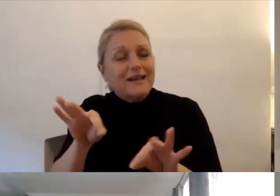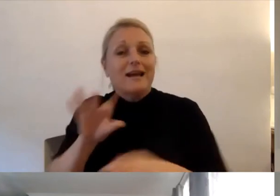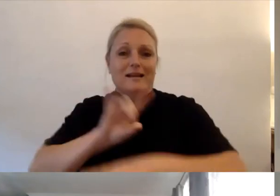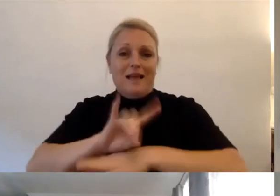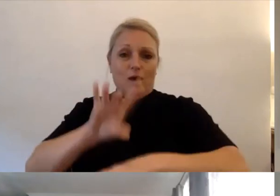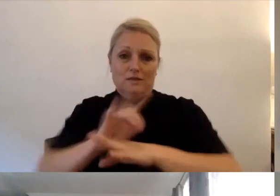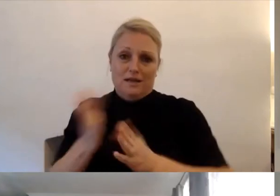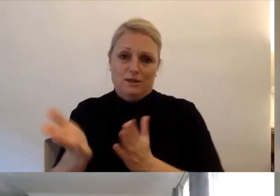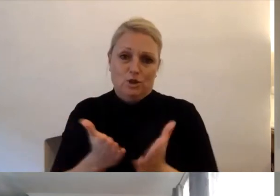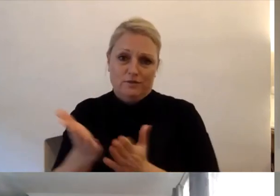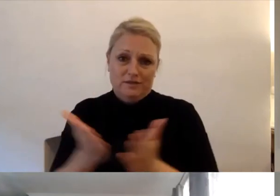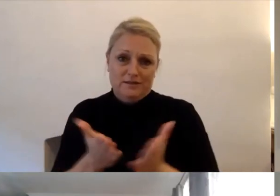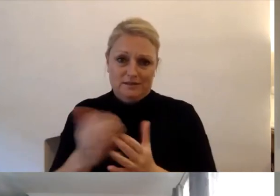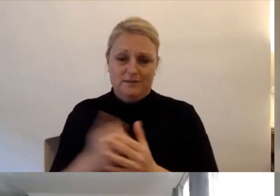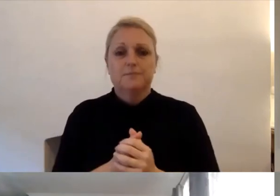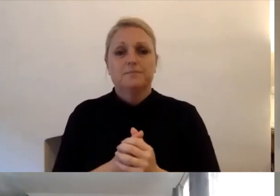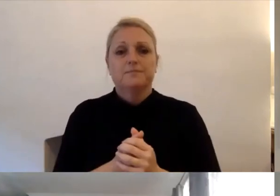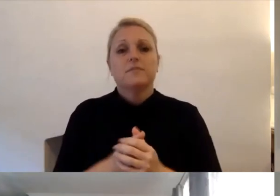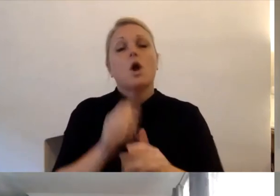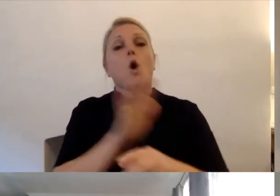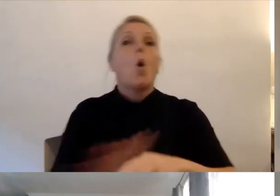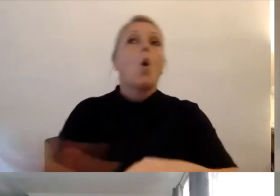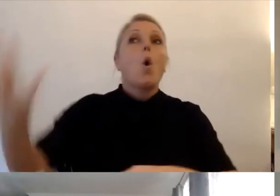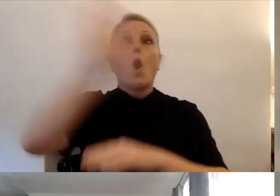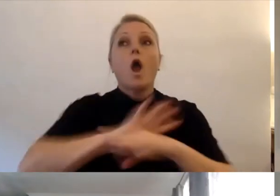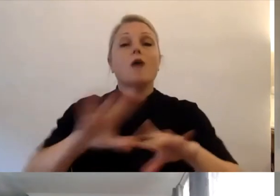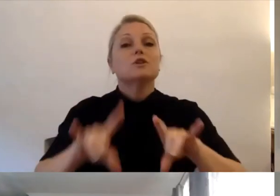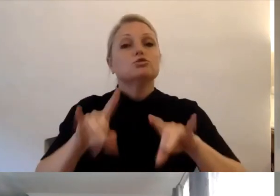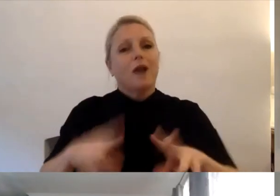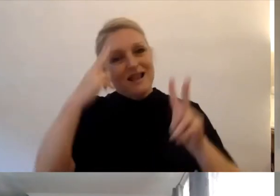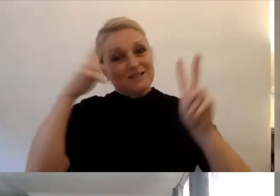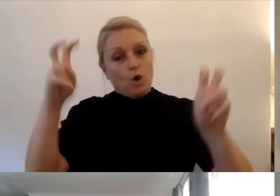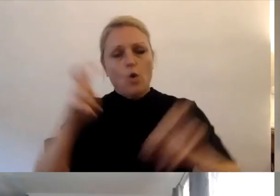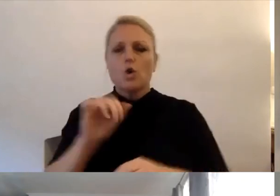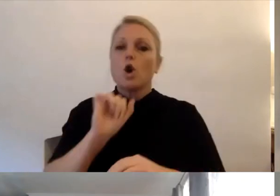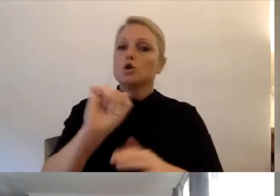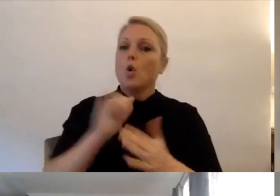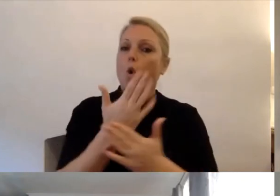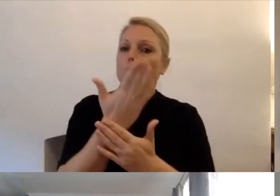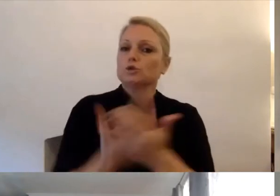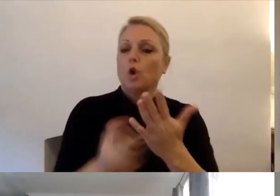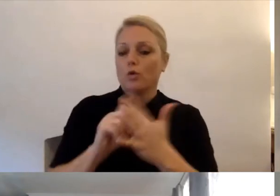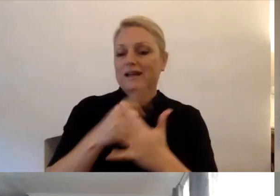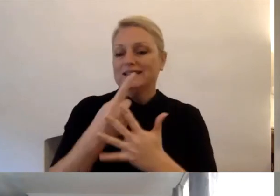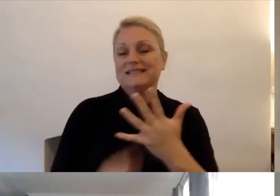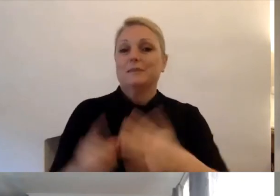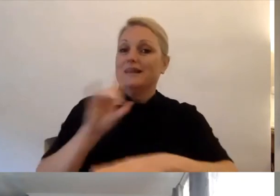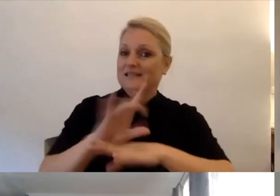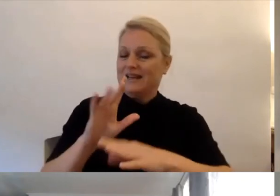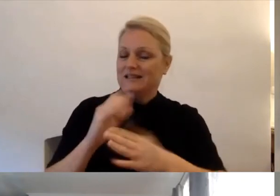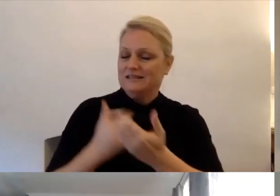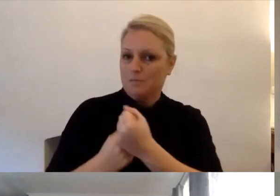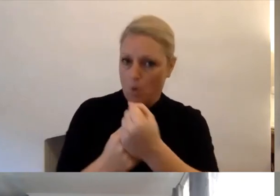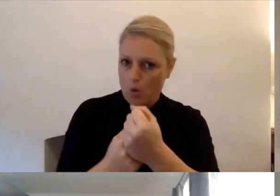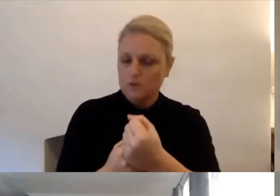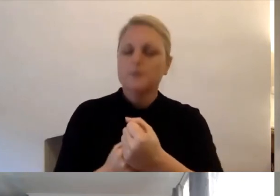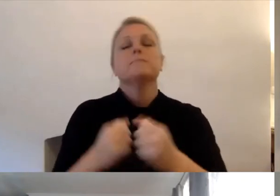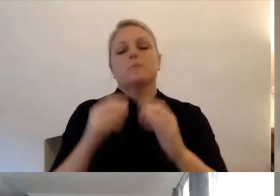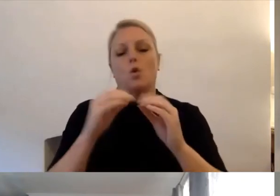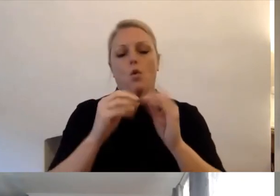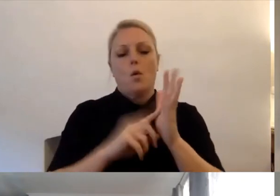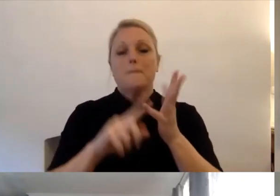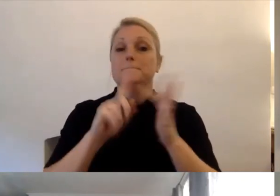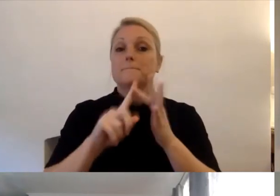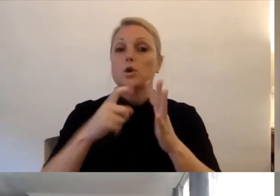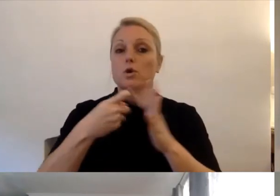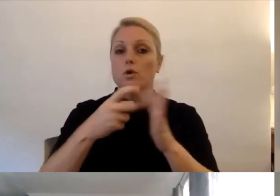legal services is Your Story Disability Legal Support. For counselling, it's Blue Knot Foundation. But in South Australia, have access to